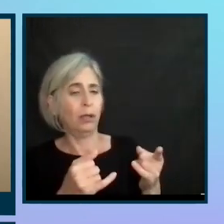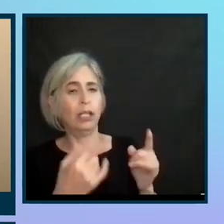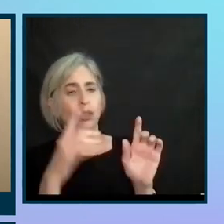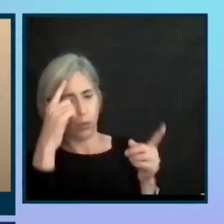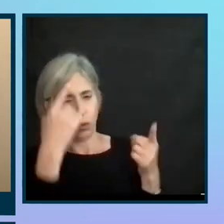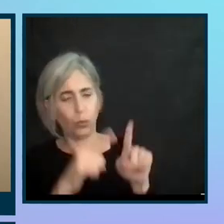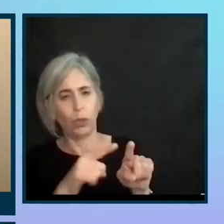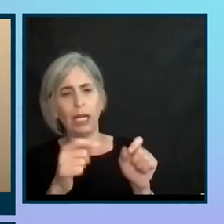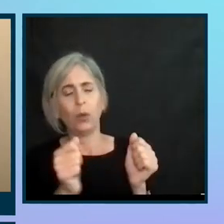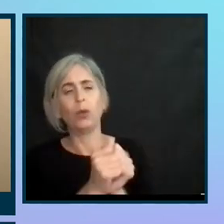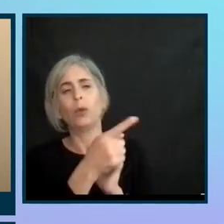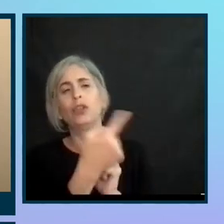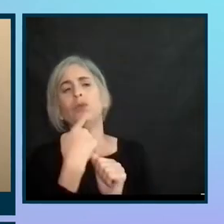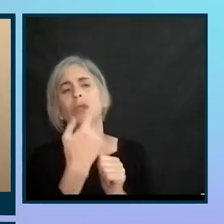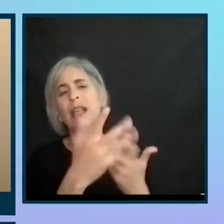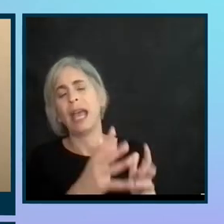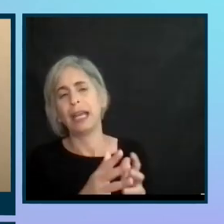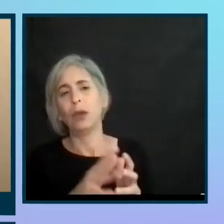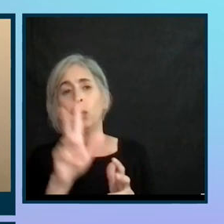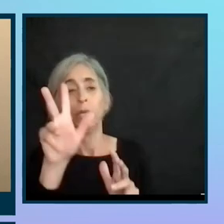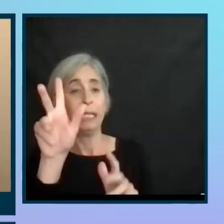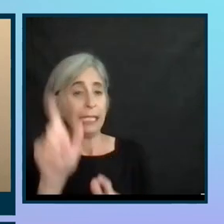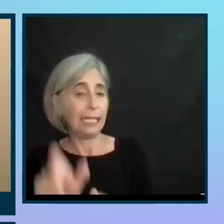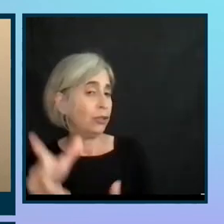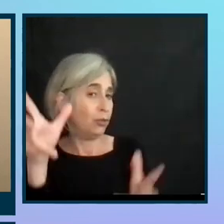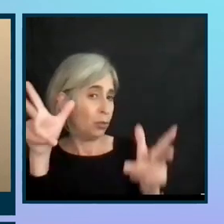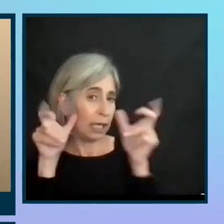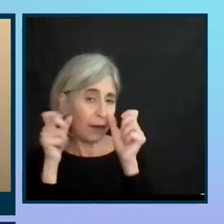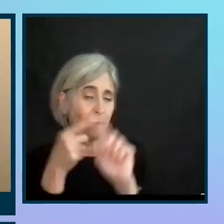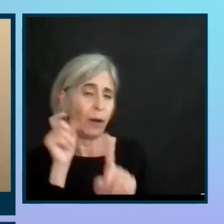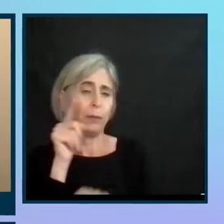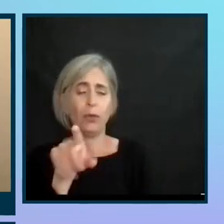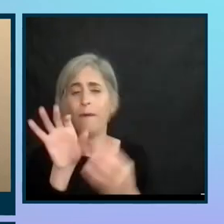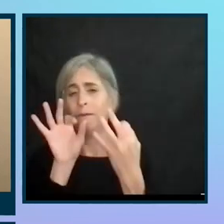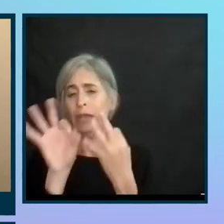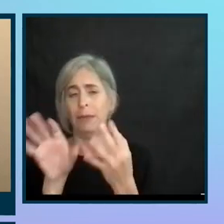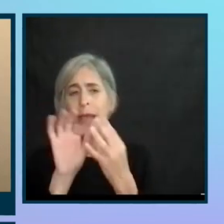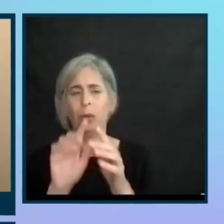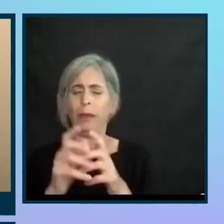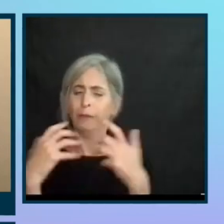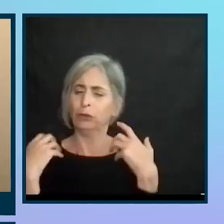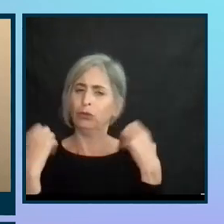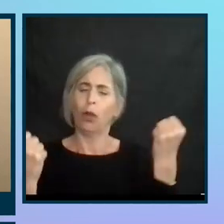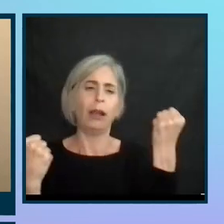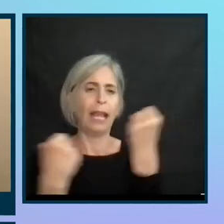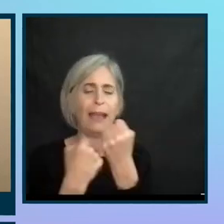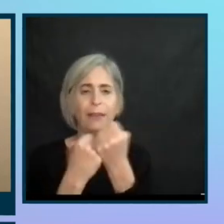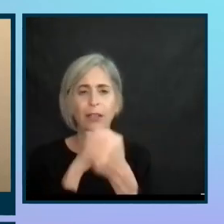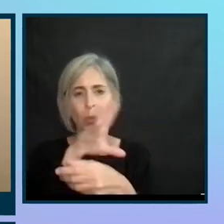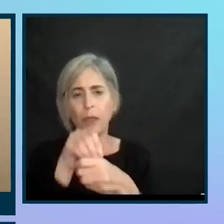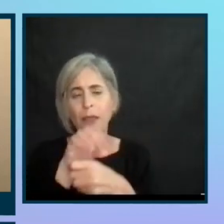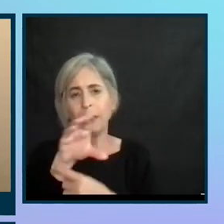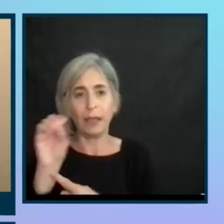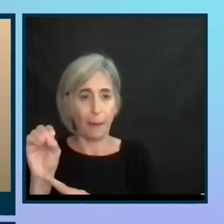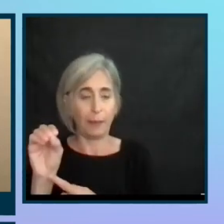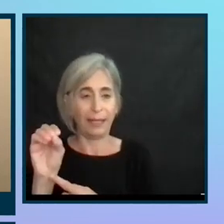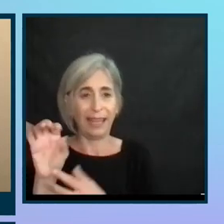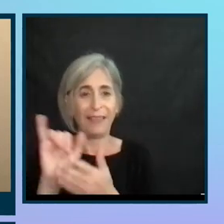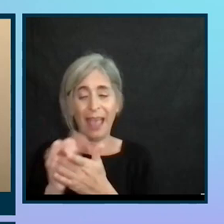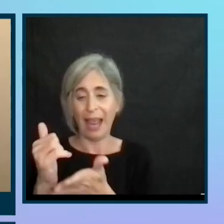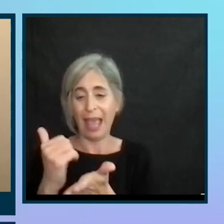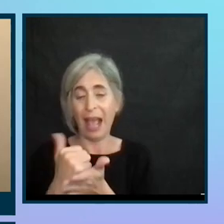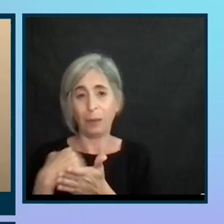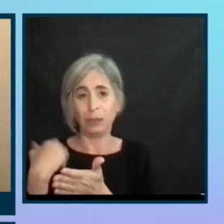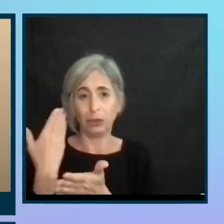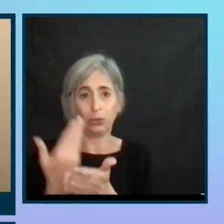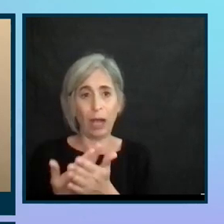said, I think we do need to hear from you. I think it does. We have very strong advocates within the company, which has helped us get to where we are today. But I